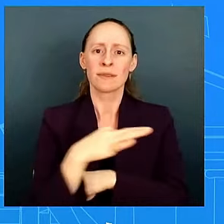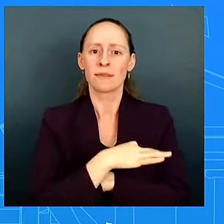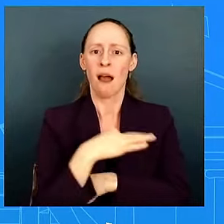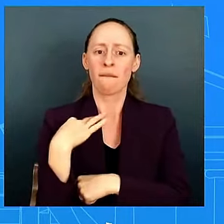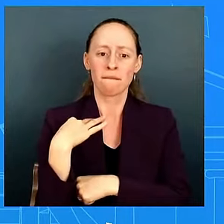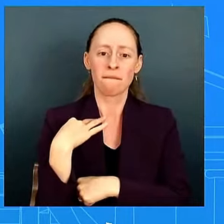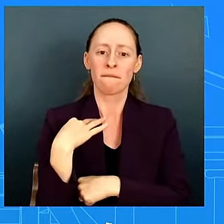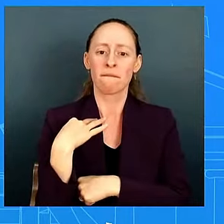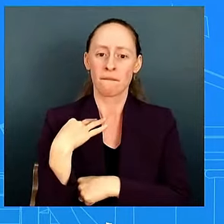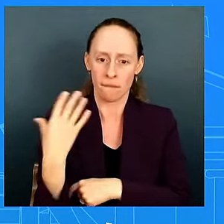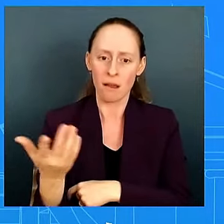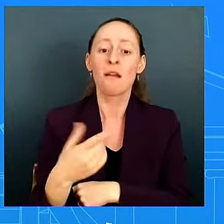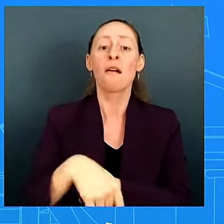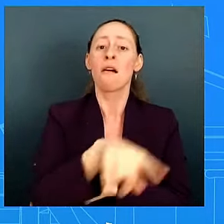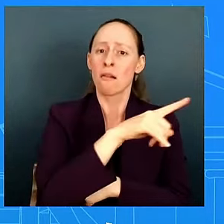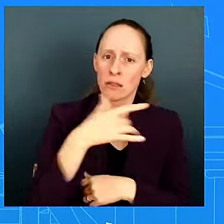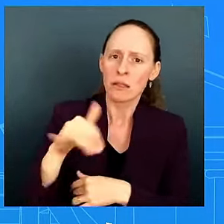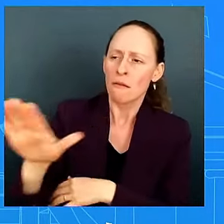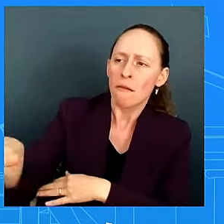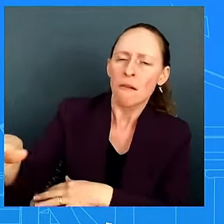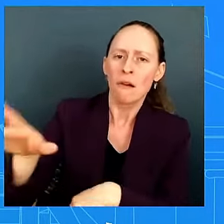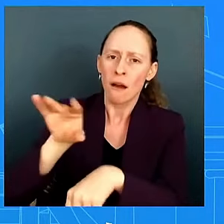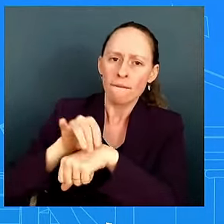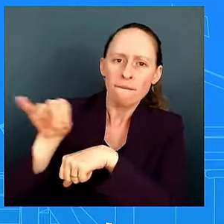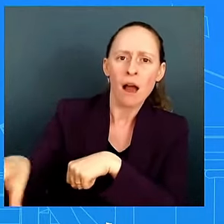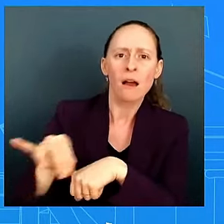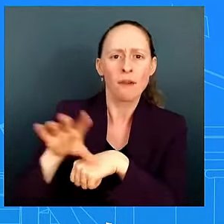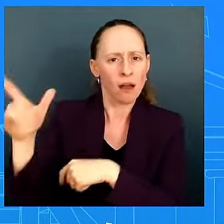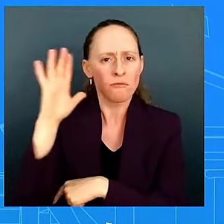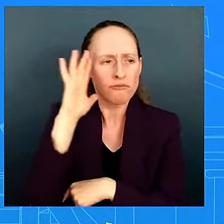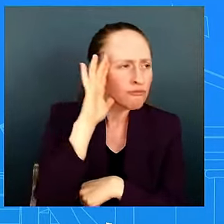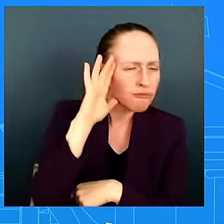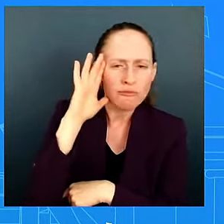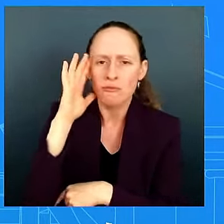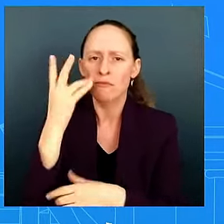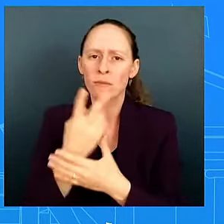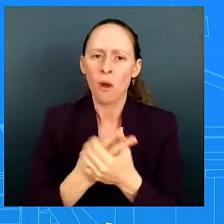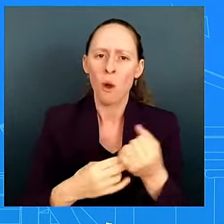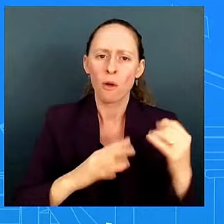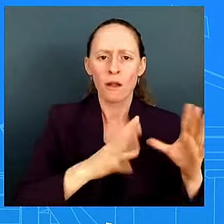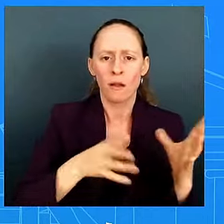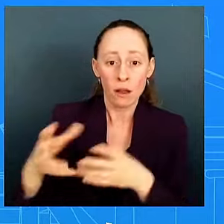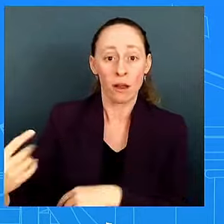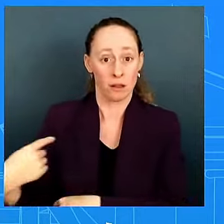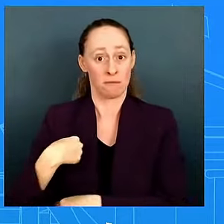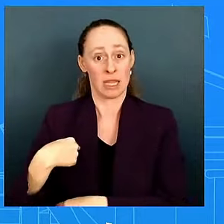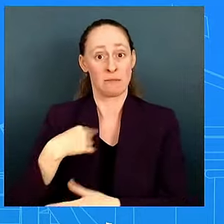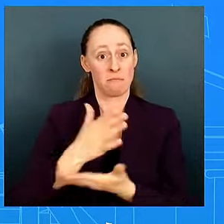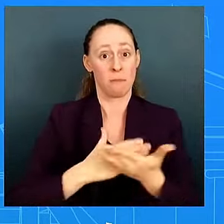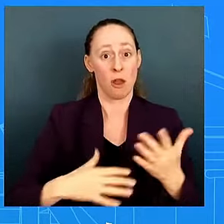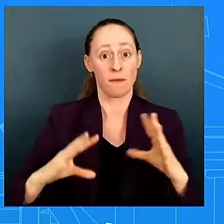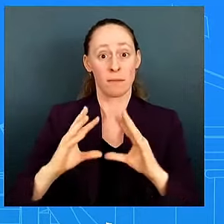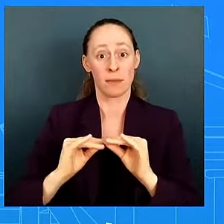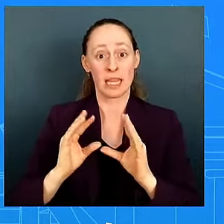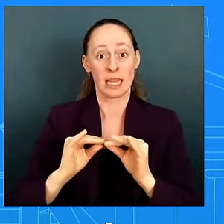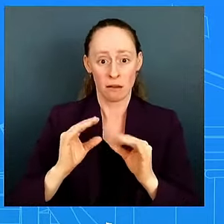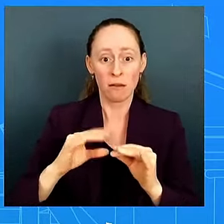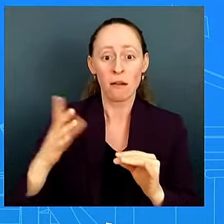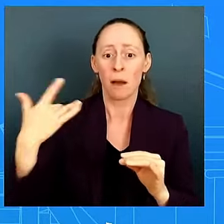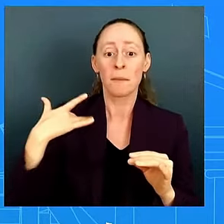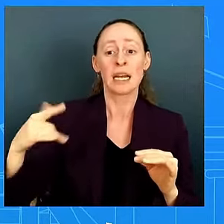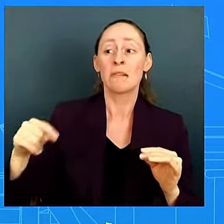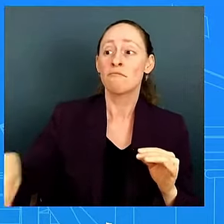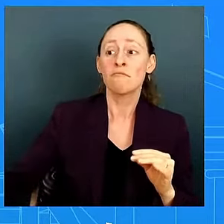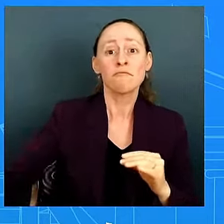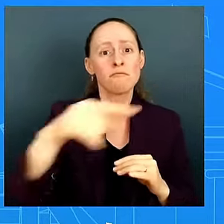look i've been in meetings with the president where it's been a diverse group of people and he sees us and he he knows the reason why we're sitting